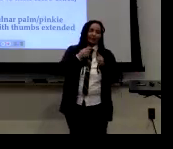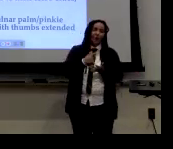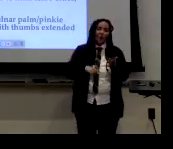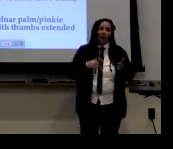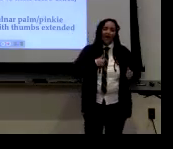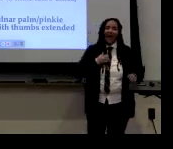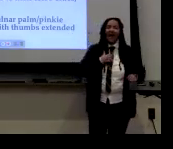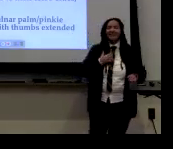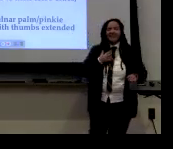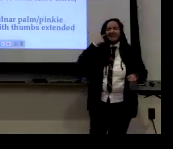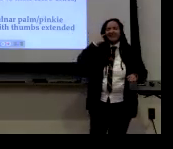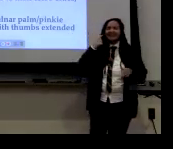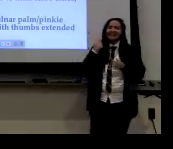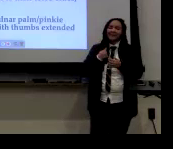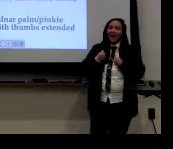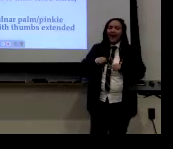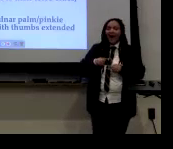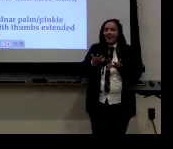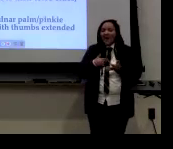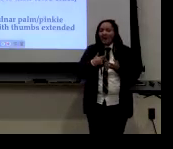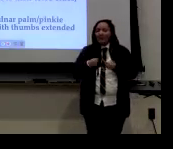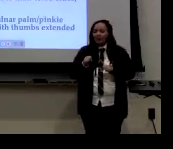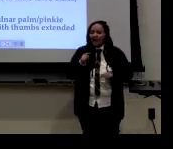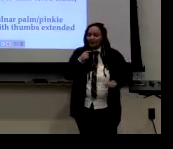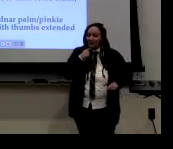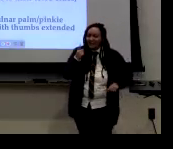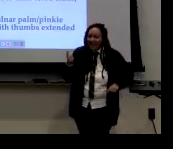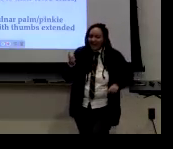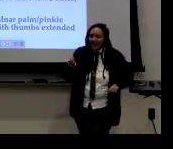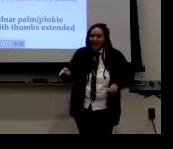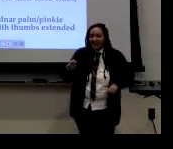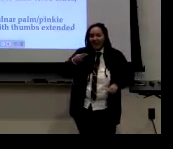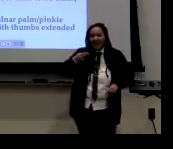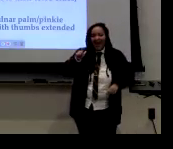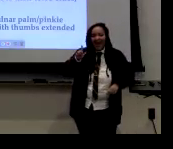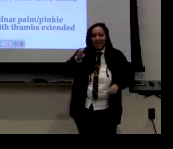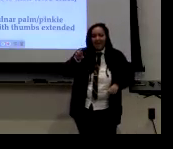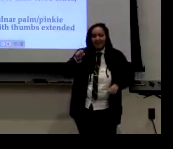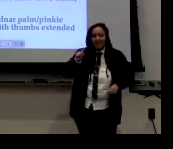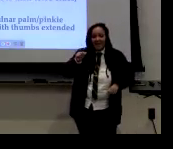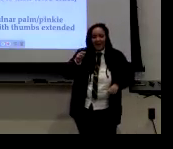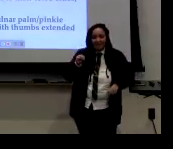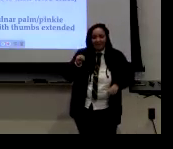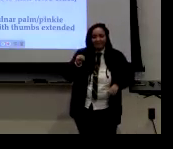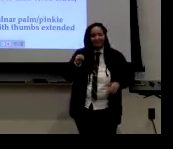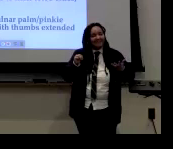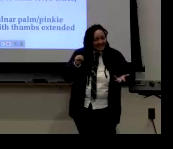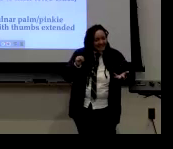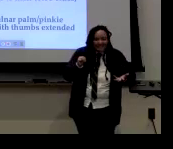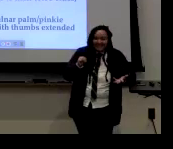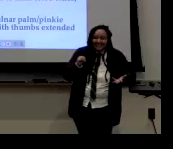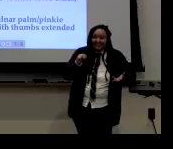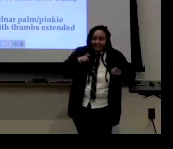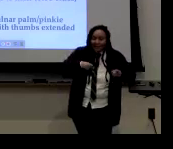Which goes back to what I was trying to tell Halberstam